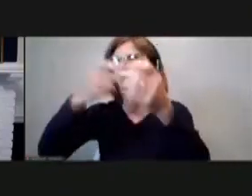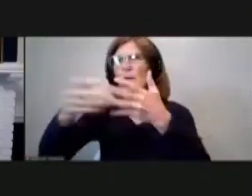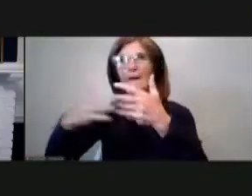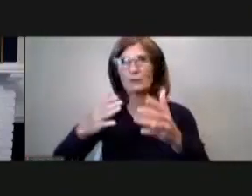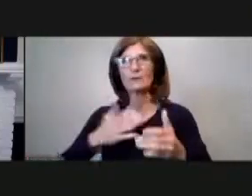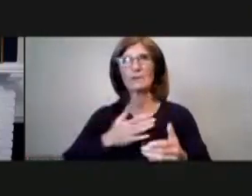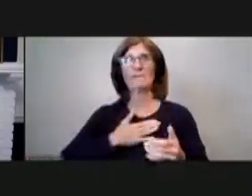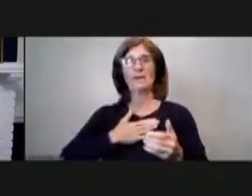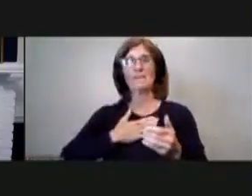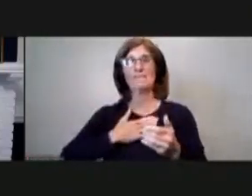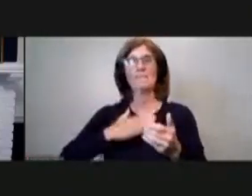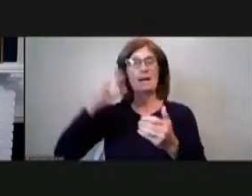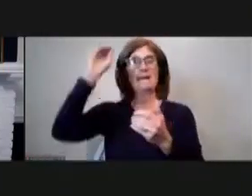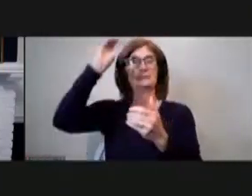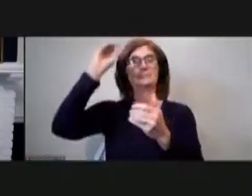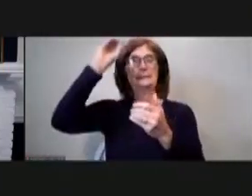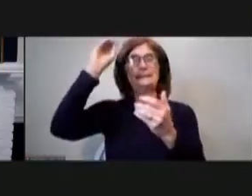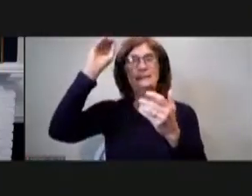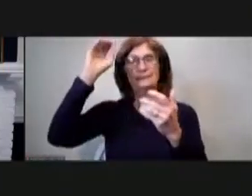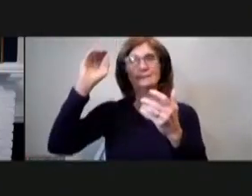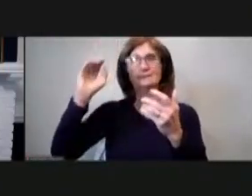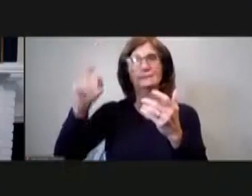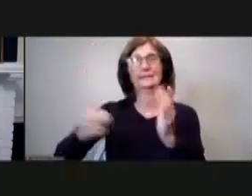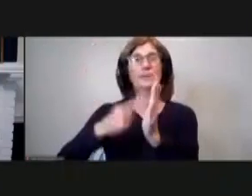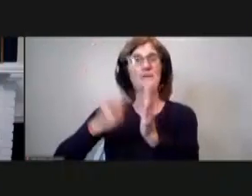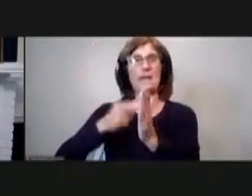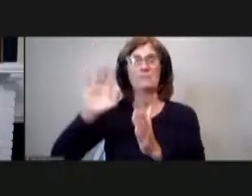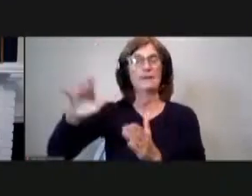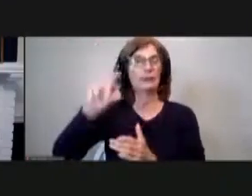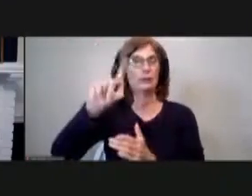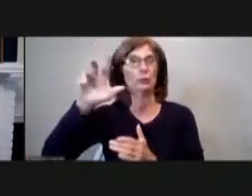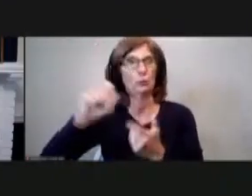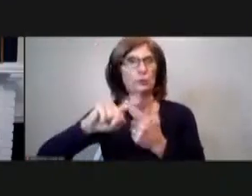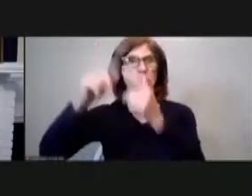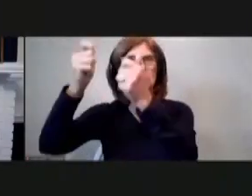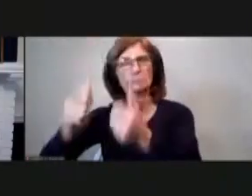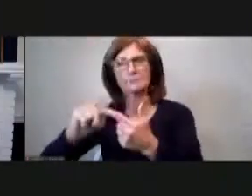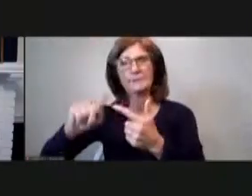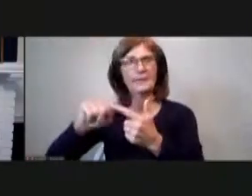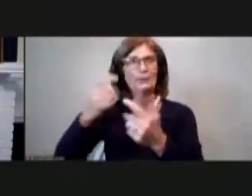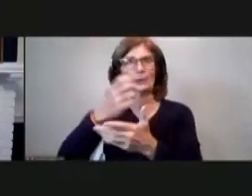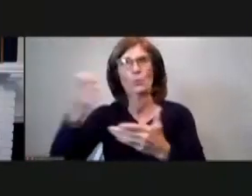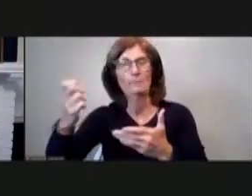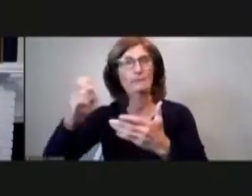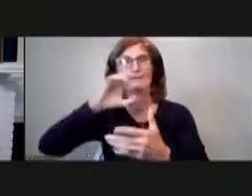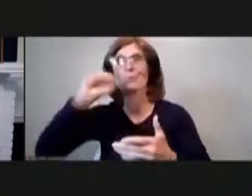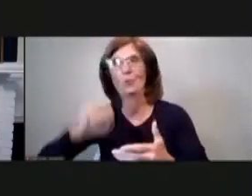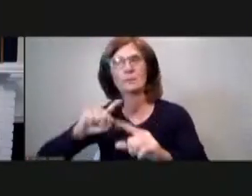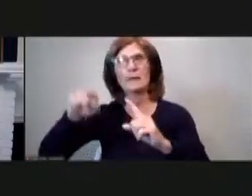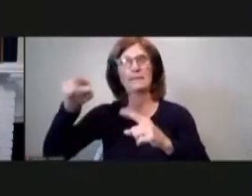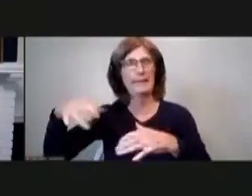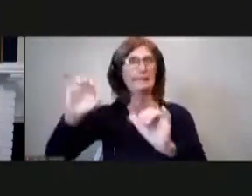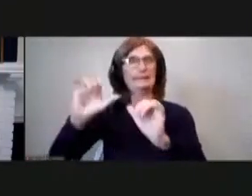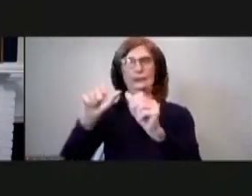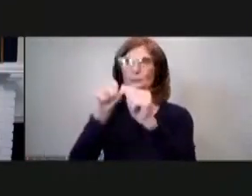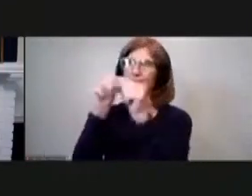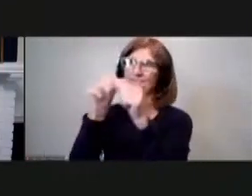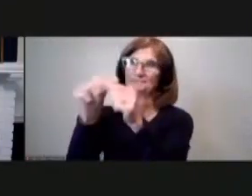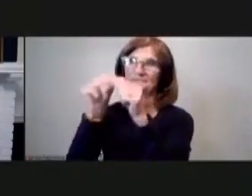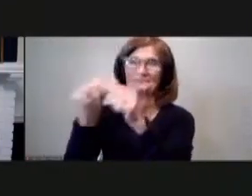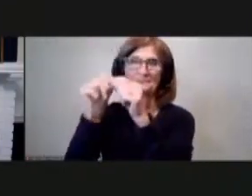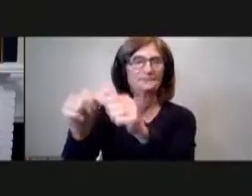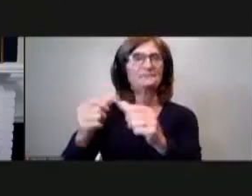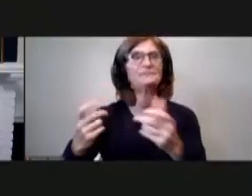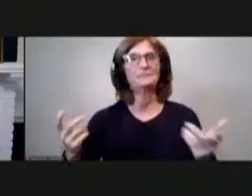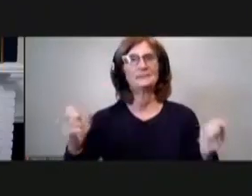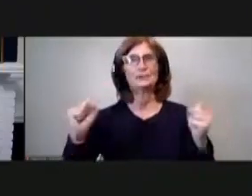tools and equipment but they make it go and i think that they deserve all the credit for that um you know that i think the basic fact of the matter is